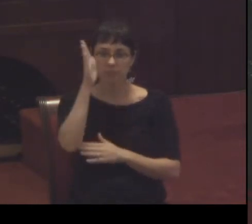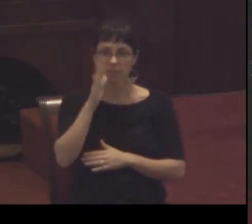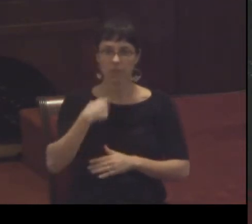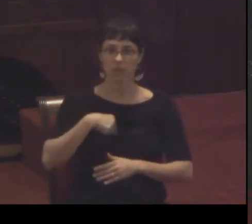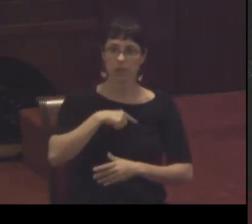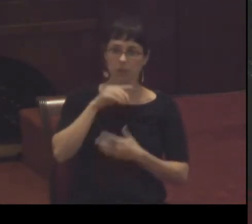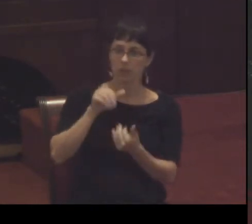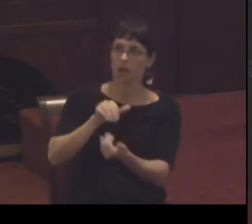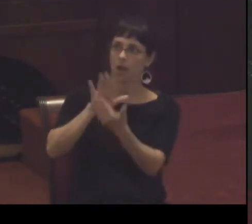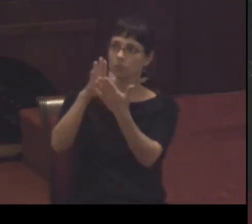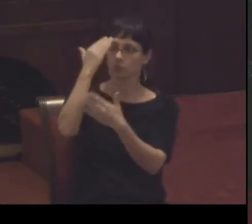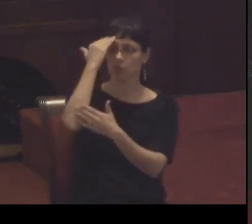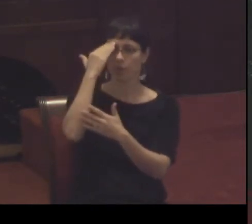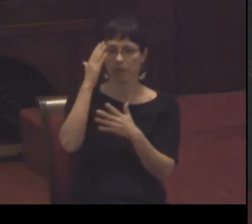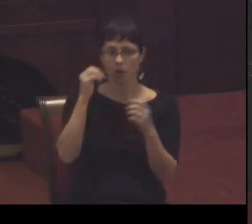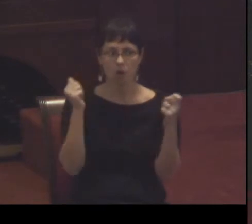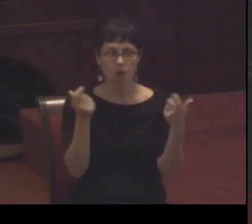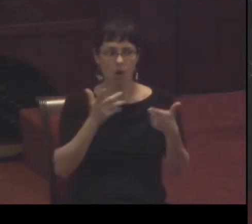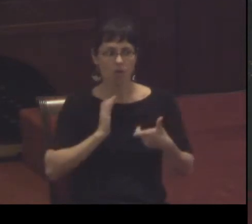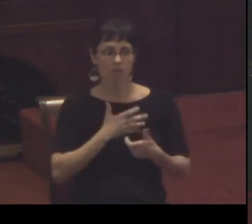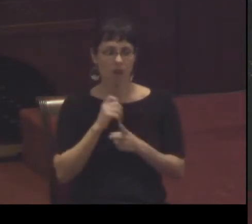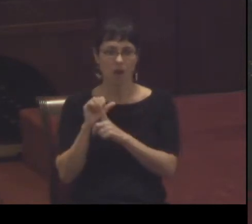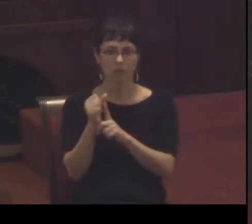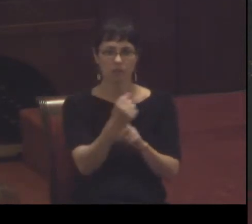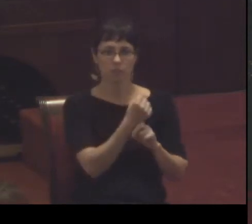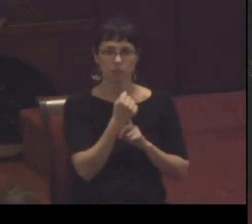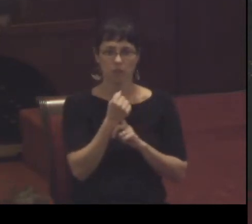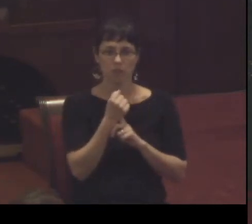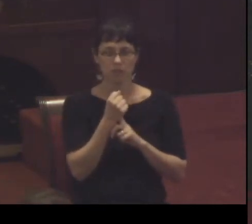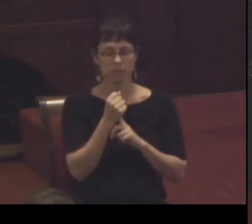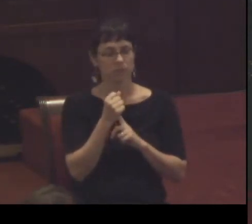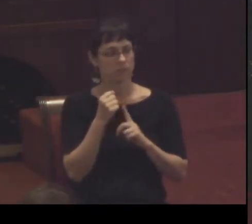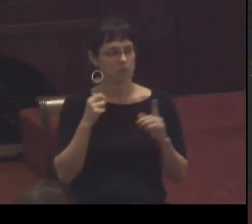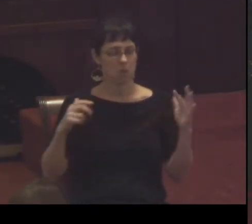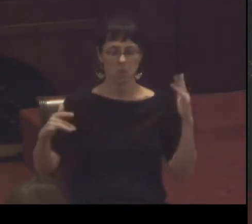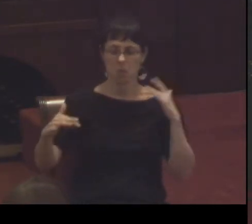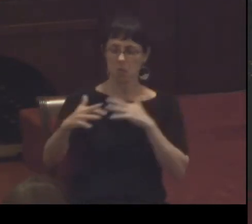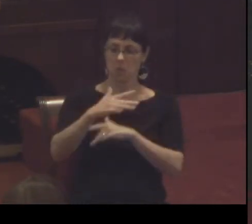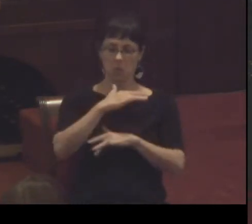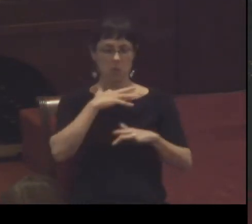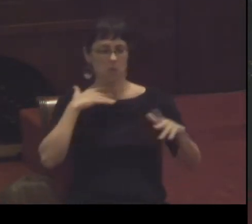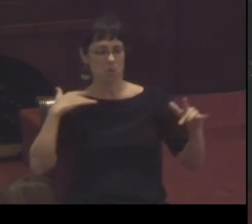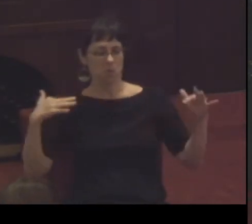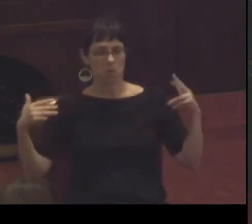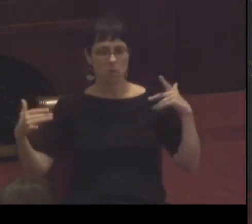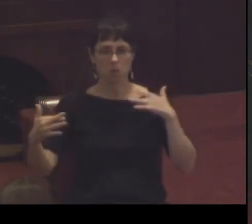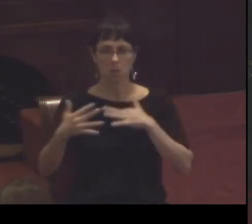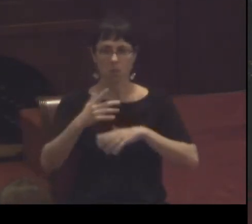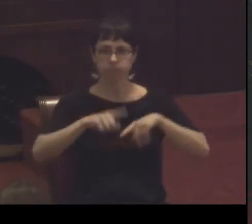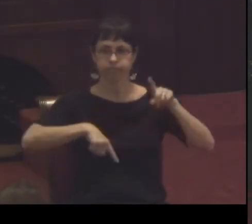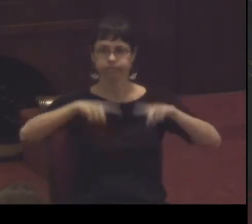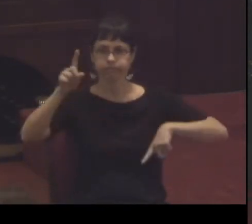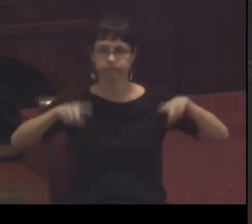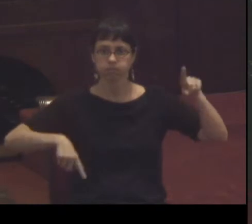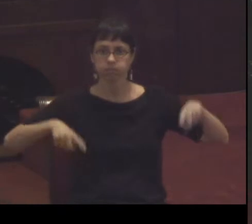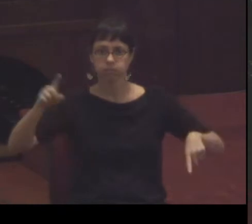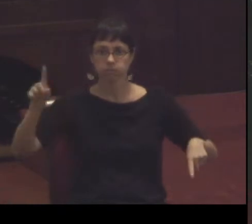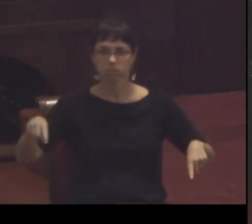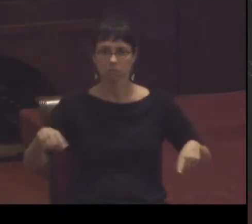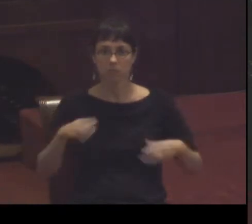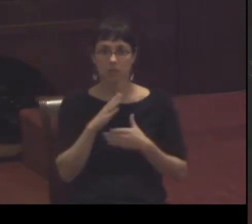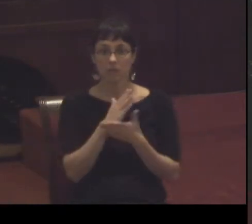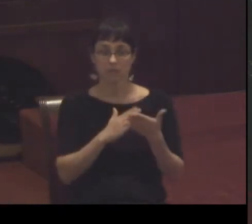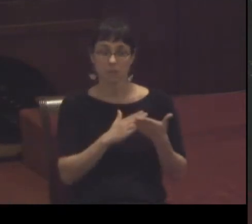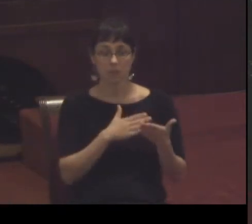sorts of circumstances that swirl around us some of them very happy circumstances